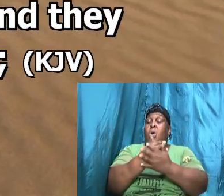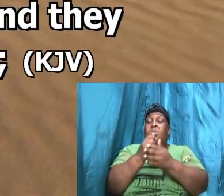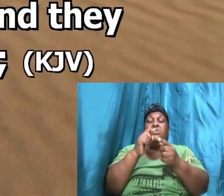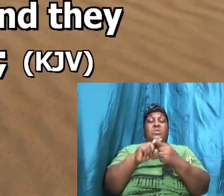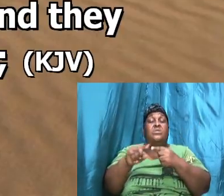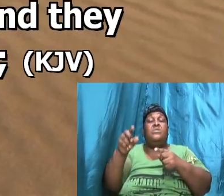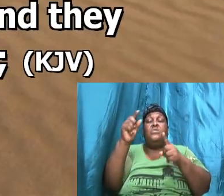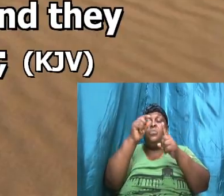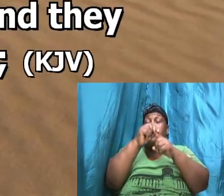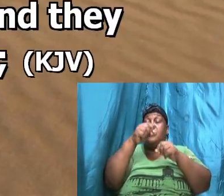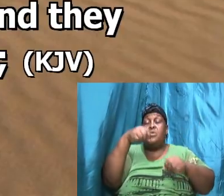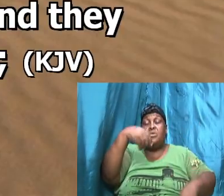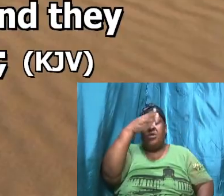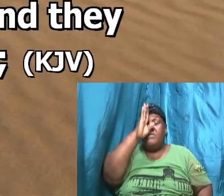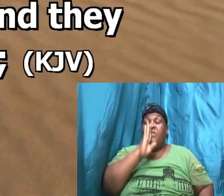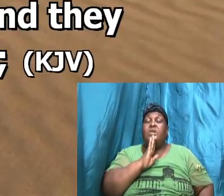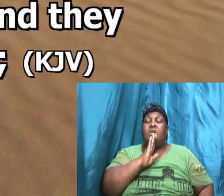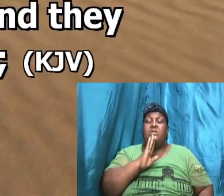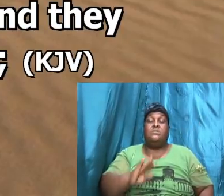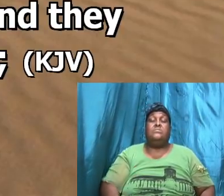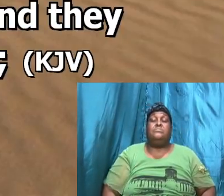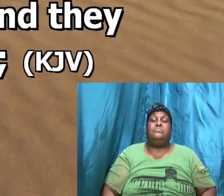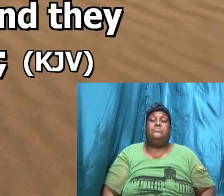of the Lord